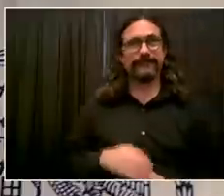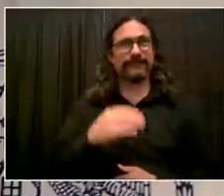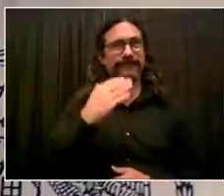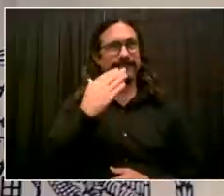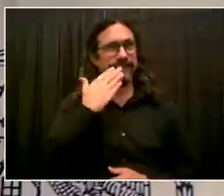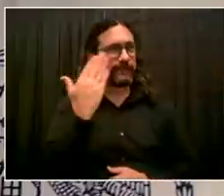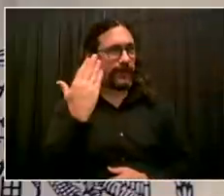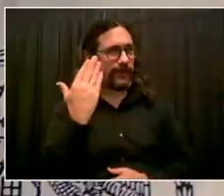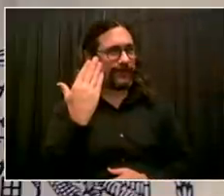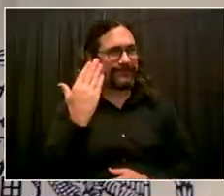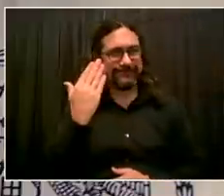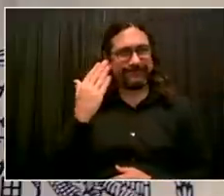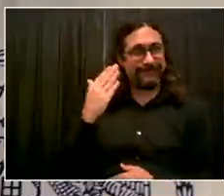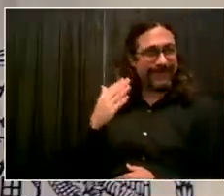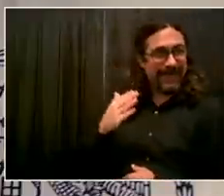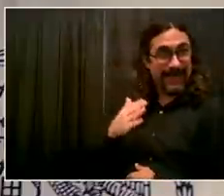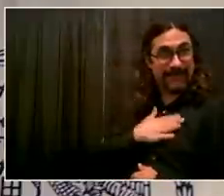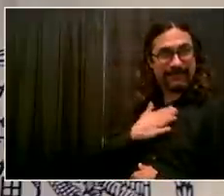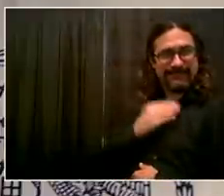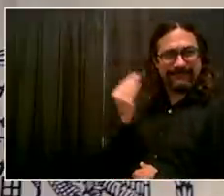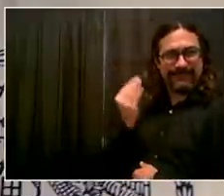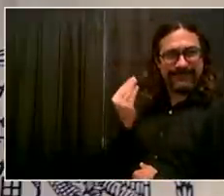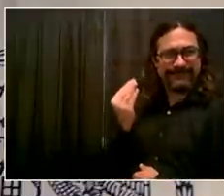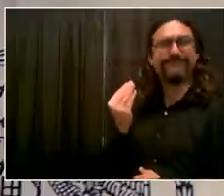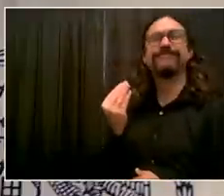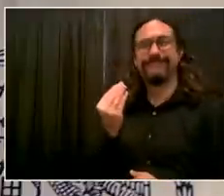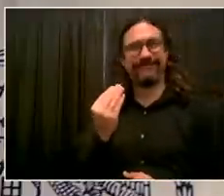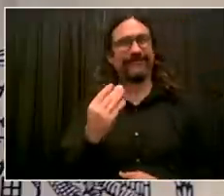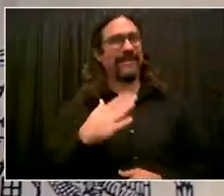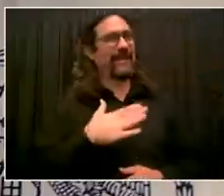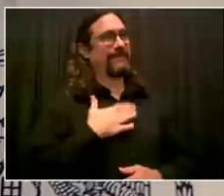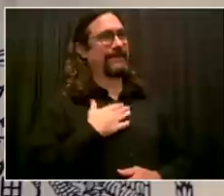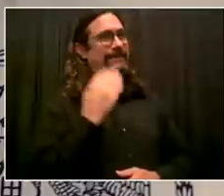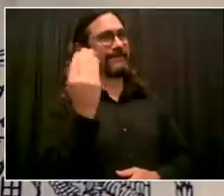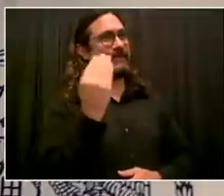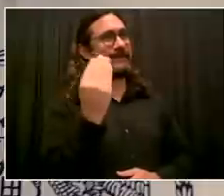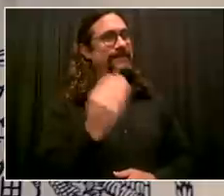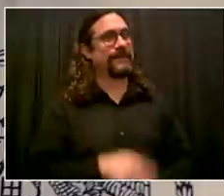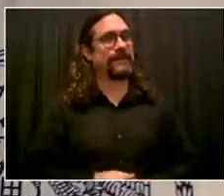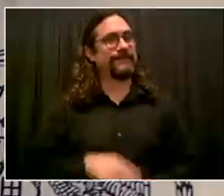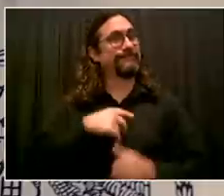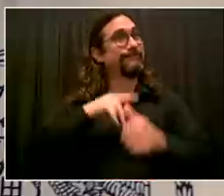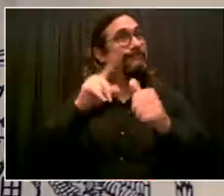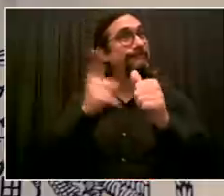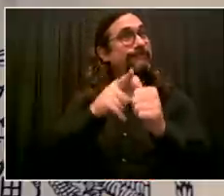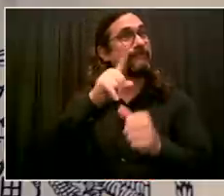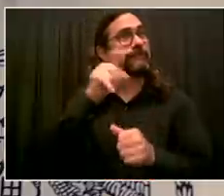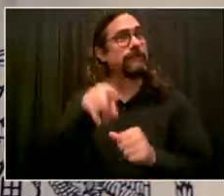you said repeatedly it's not a large group of people who'd be affected when you're